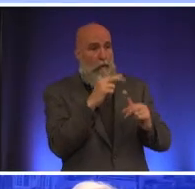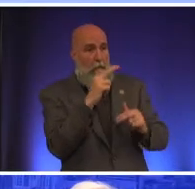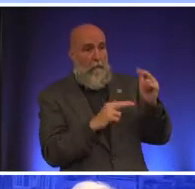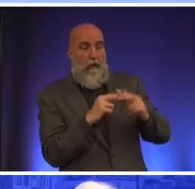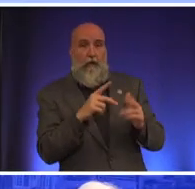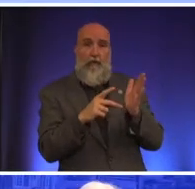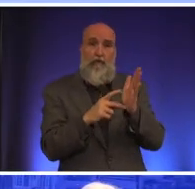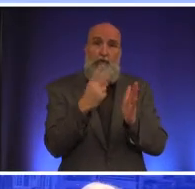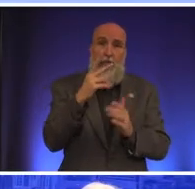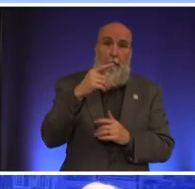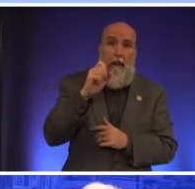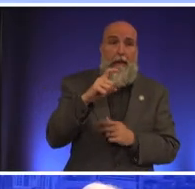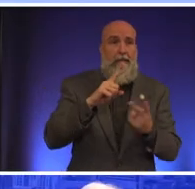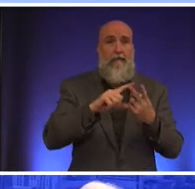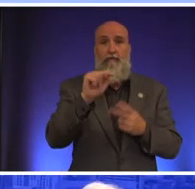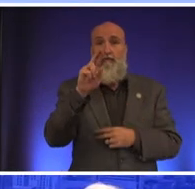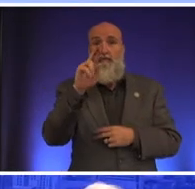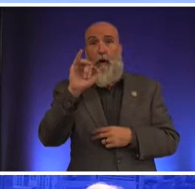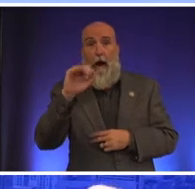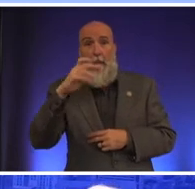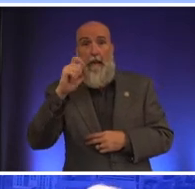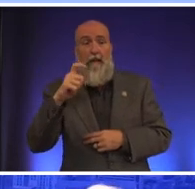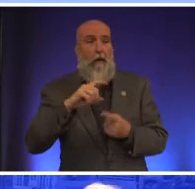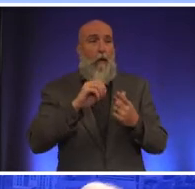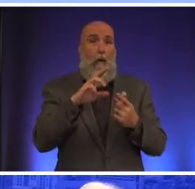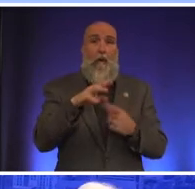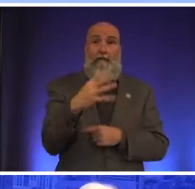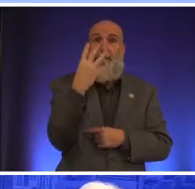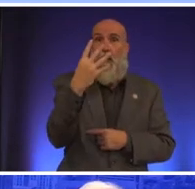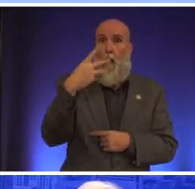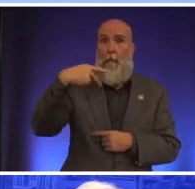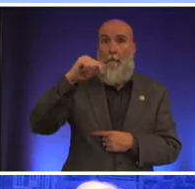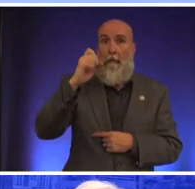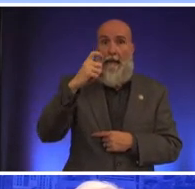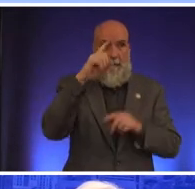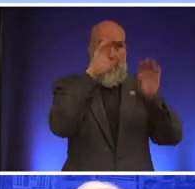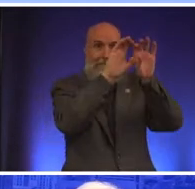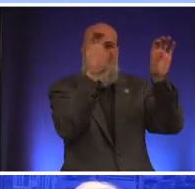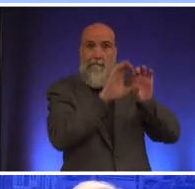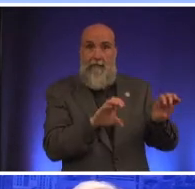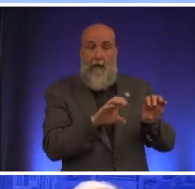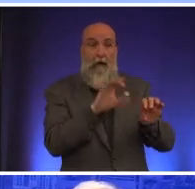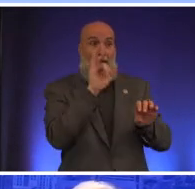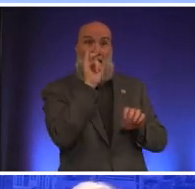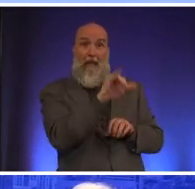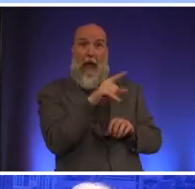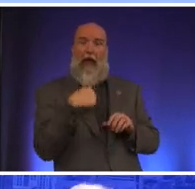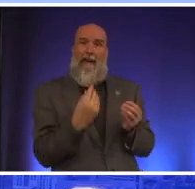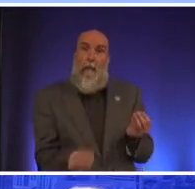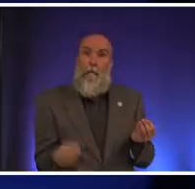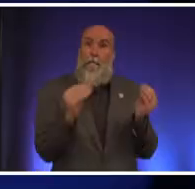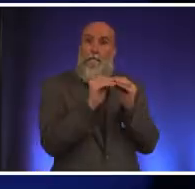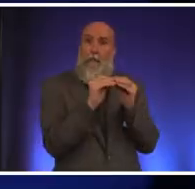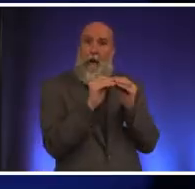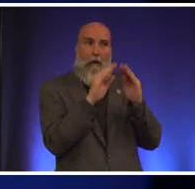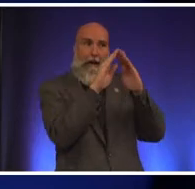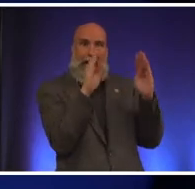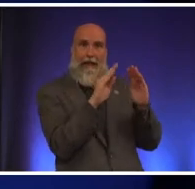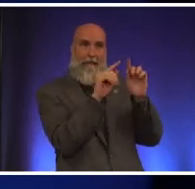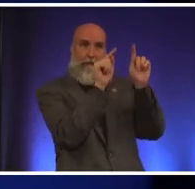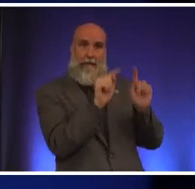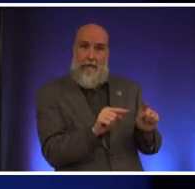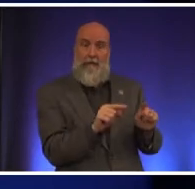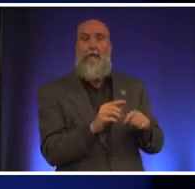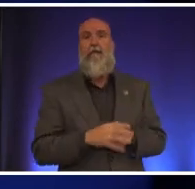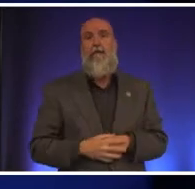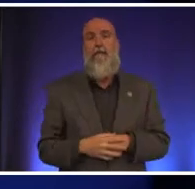triplex or a fourplex and by doing that you get more and additional housing to be specific with